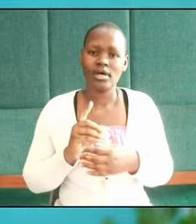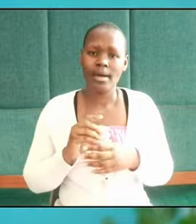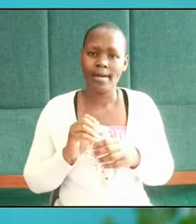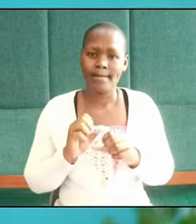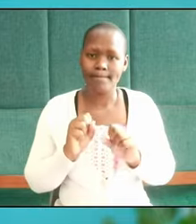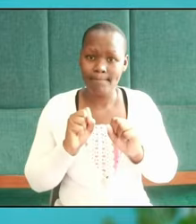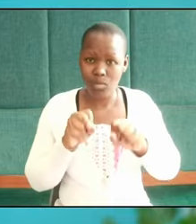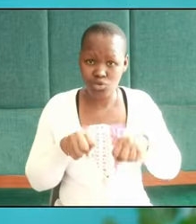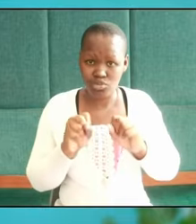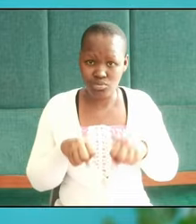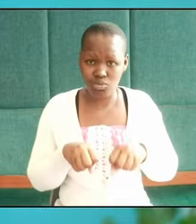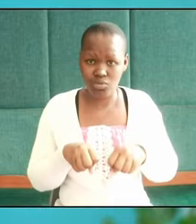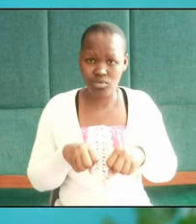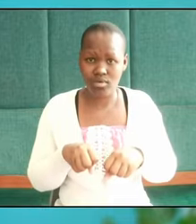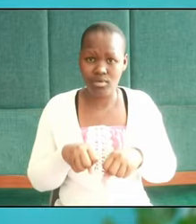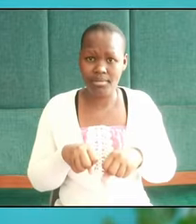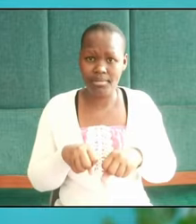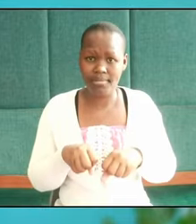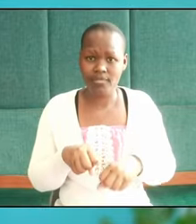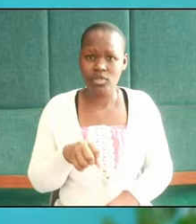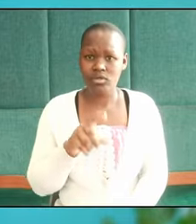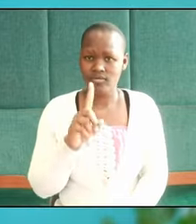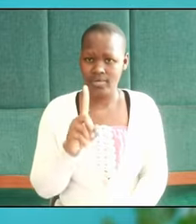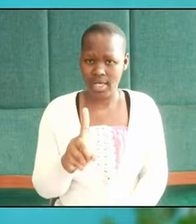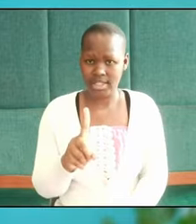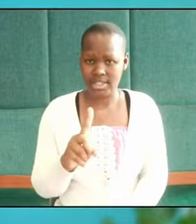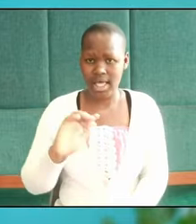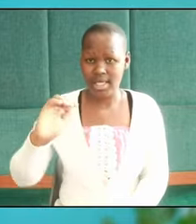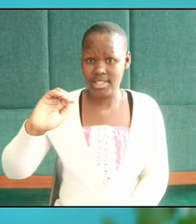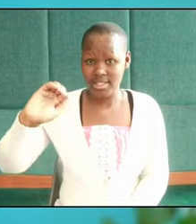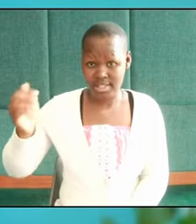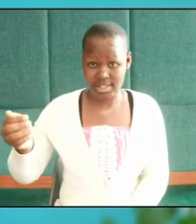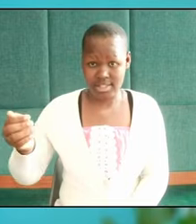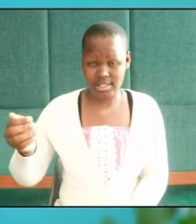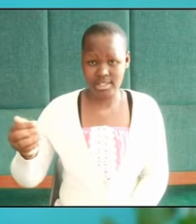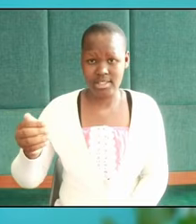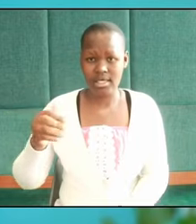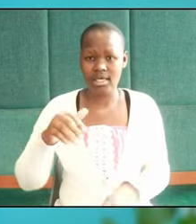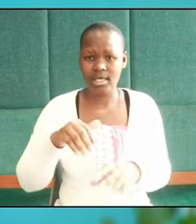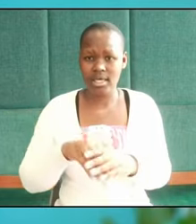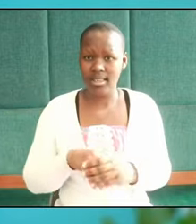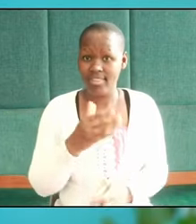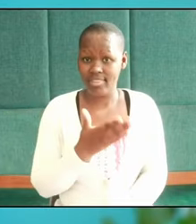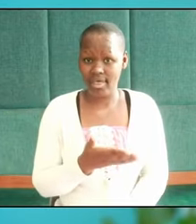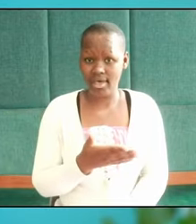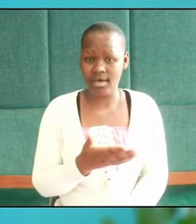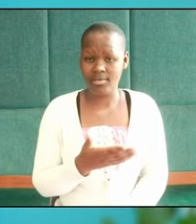the first, the first city in Narnia where